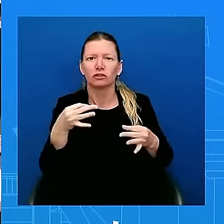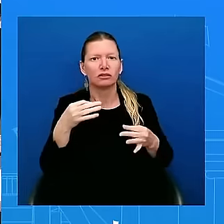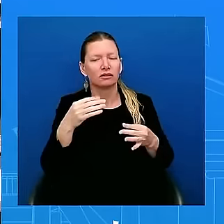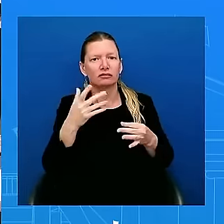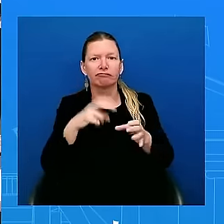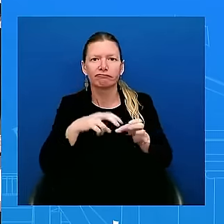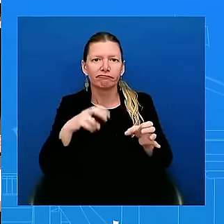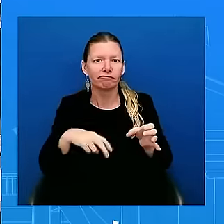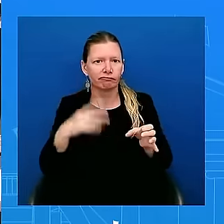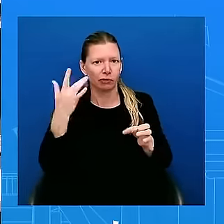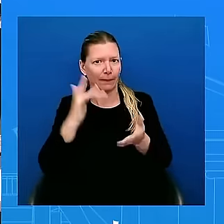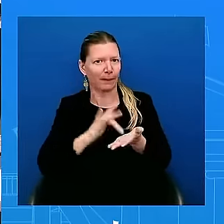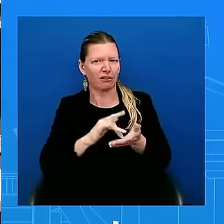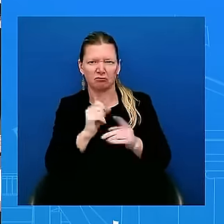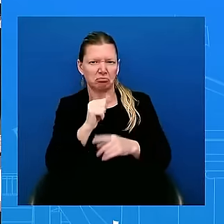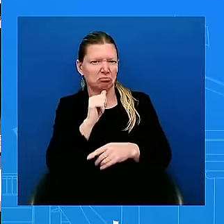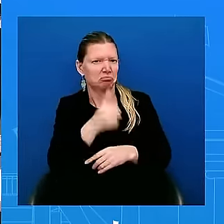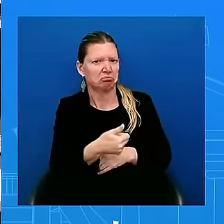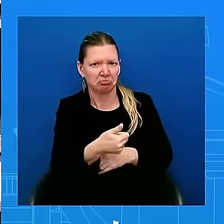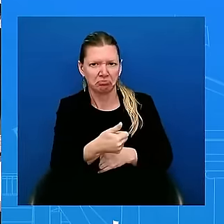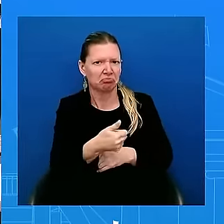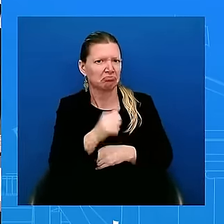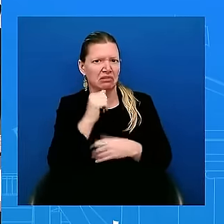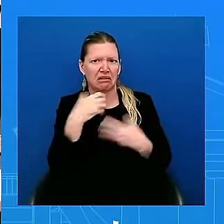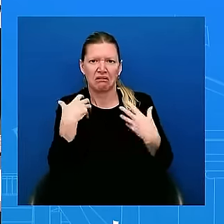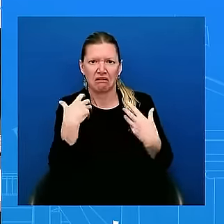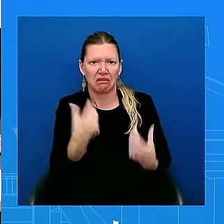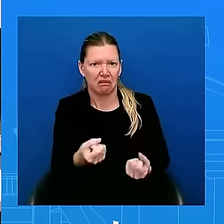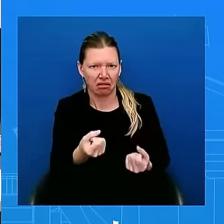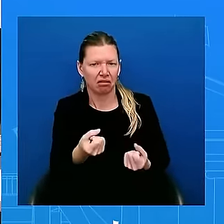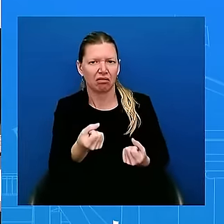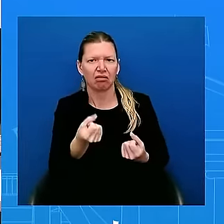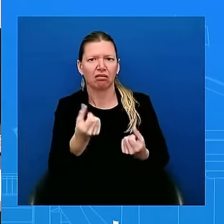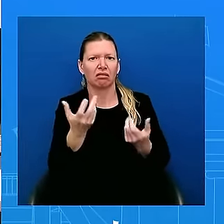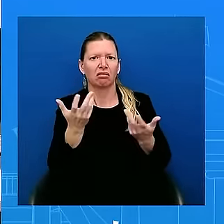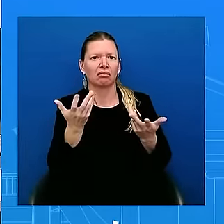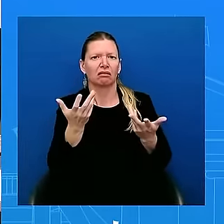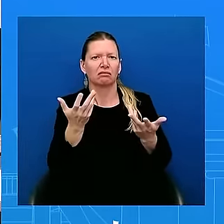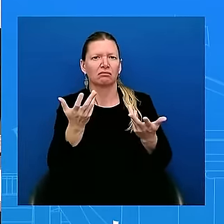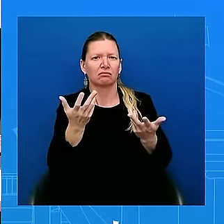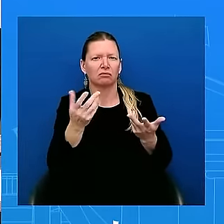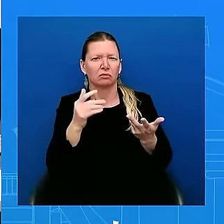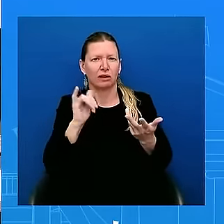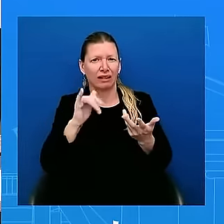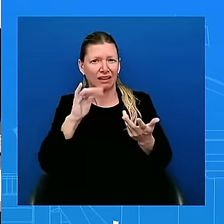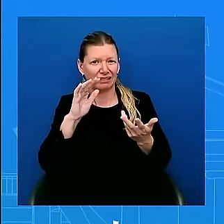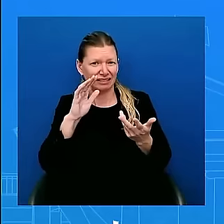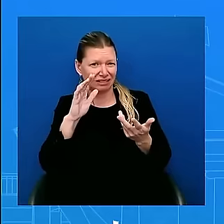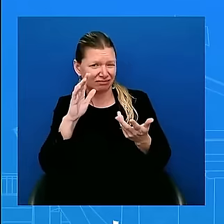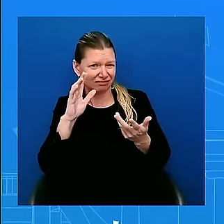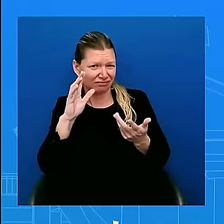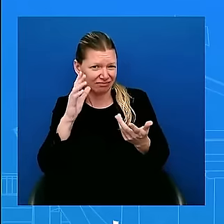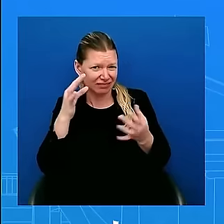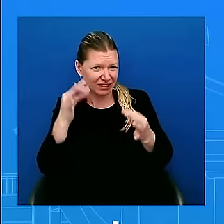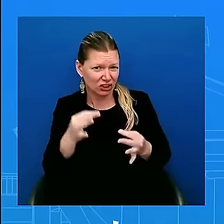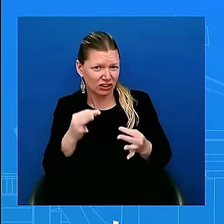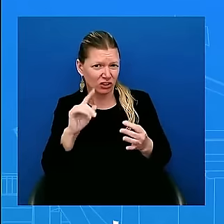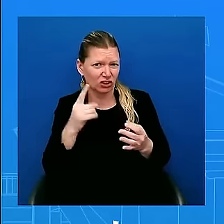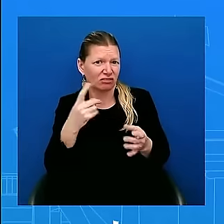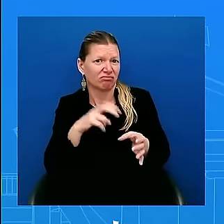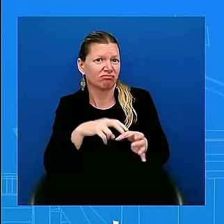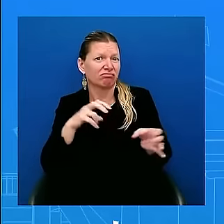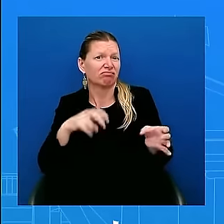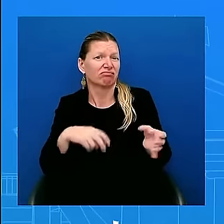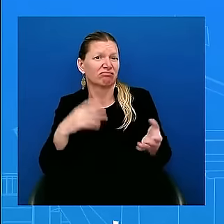so was this decision to step out of the race just a political calculus he just didn't think he could beat Trump. I don't have anything else to add to what the president